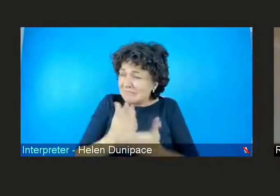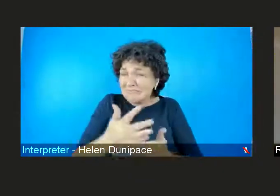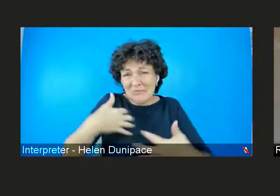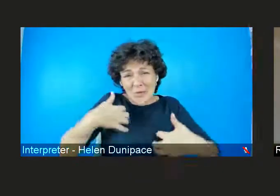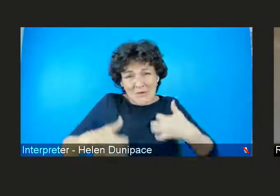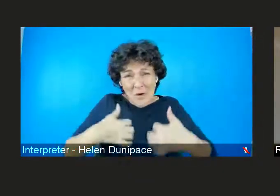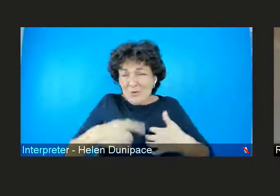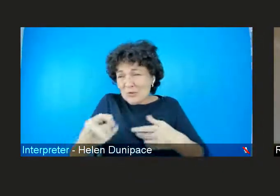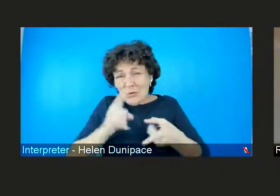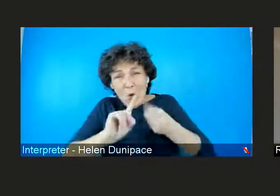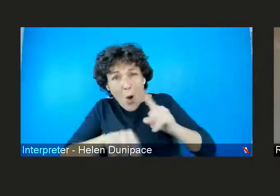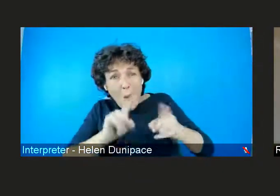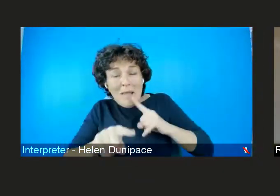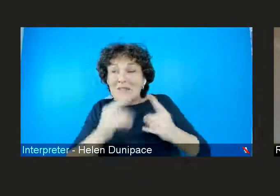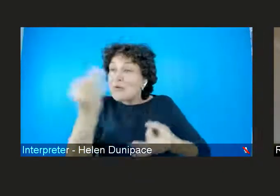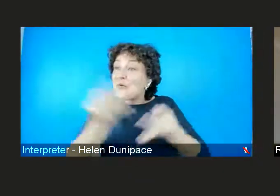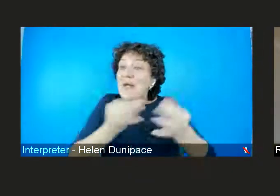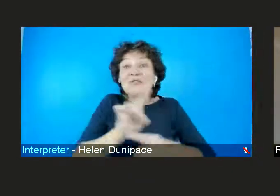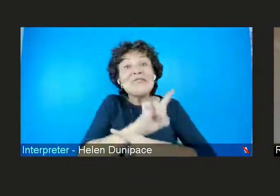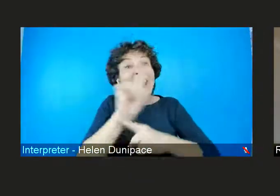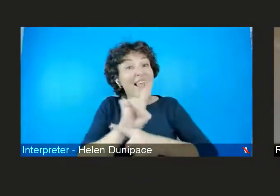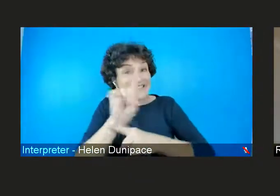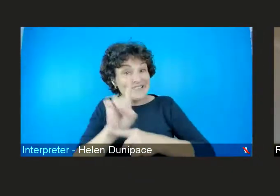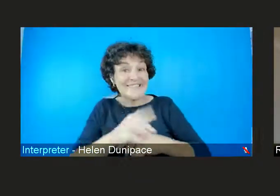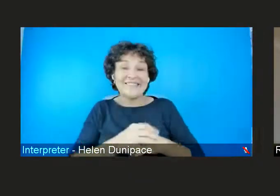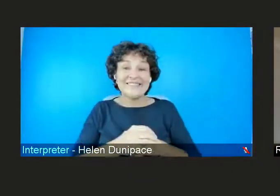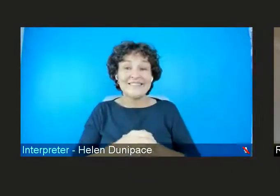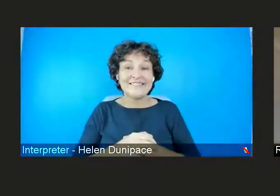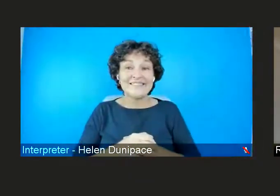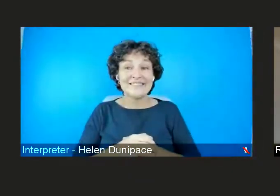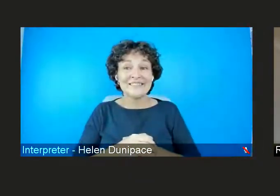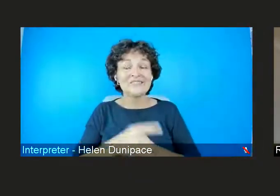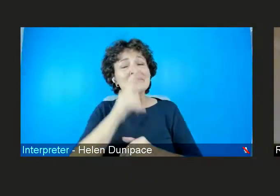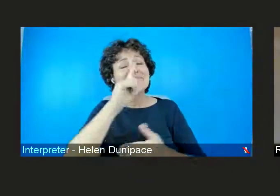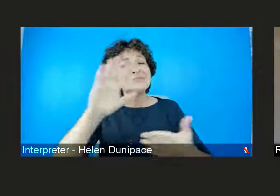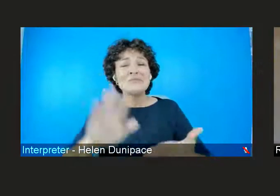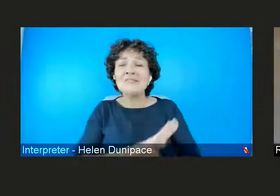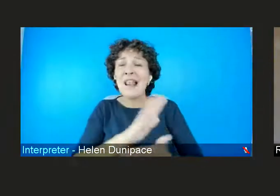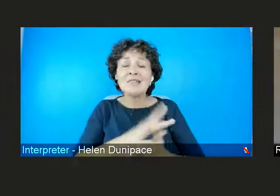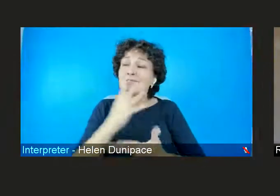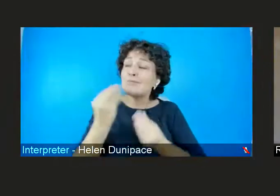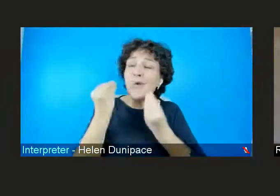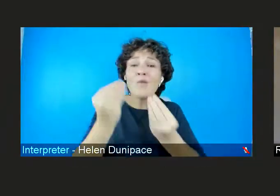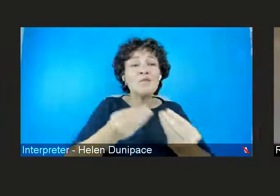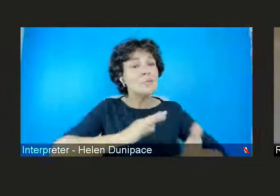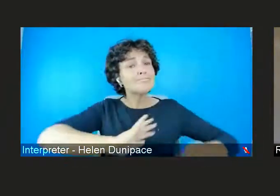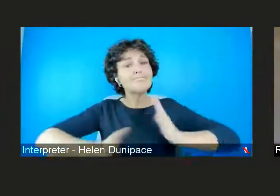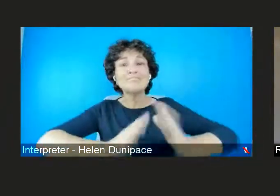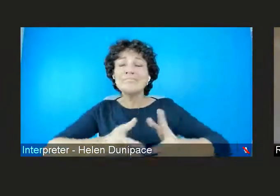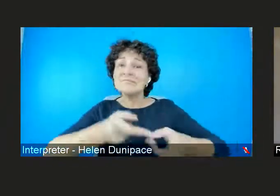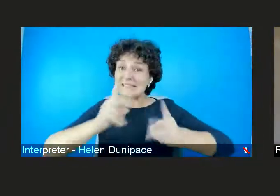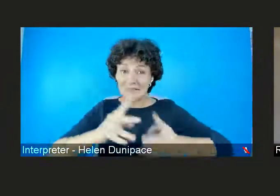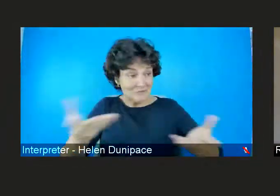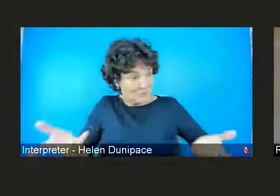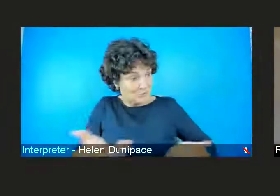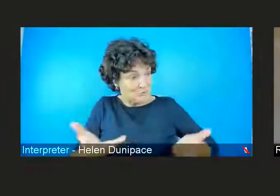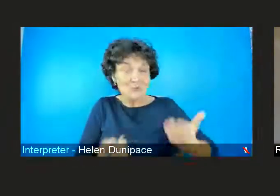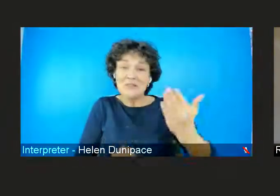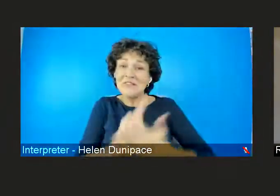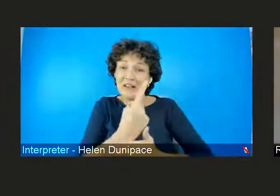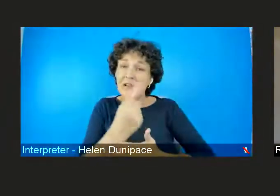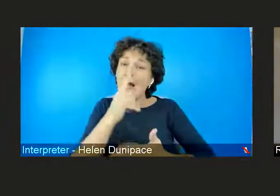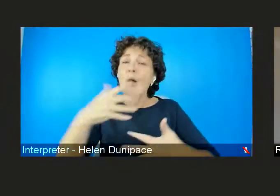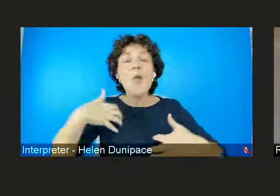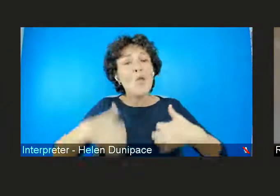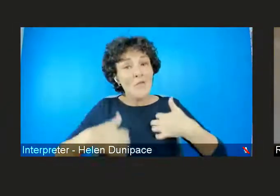questions from you as we get into our discussion. We're delighted to offer BSL interpretation for today's event and look forward